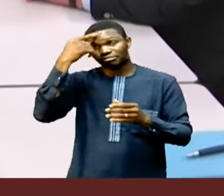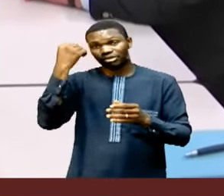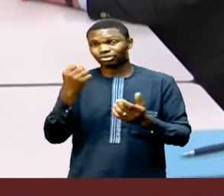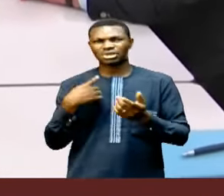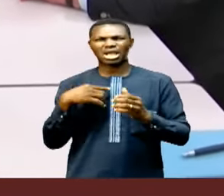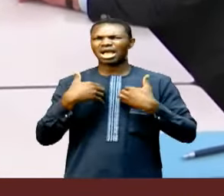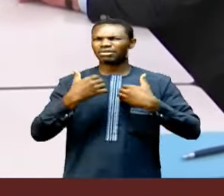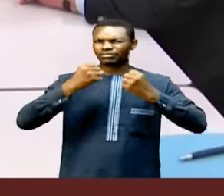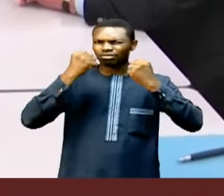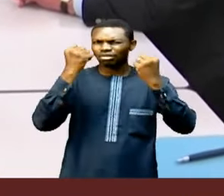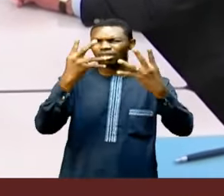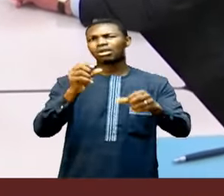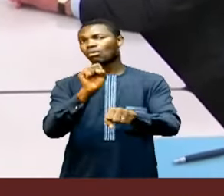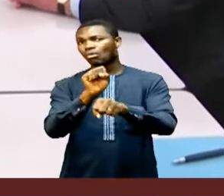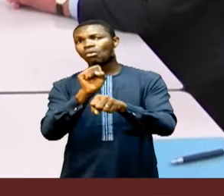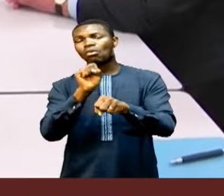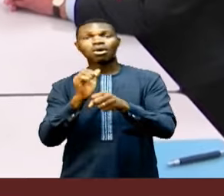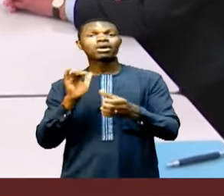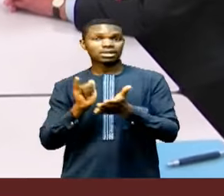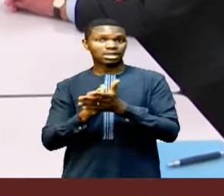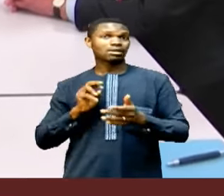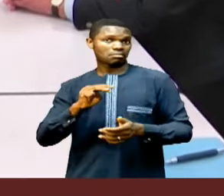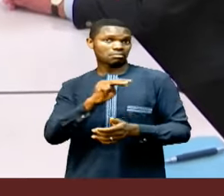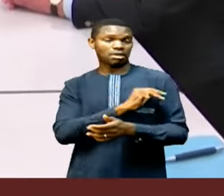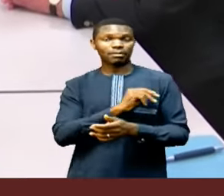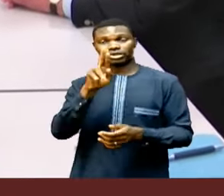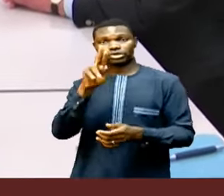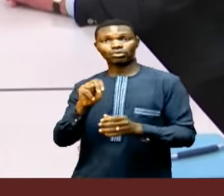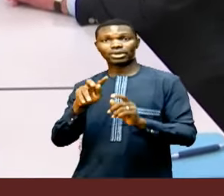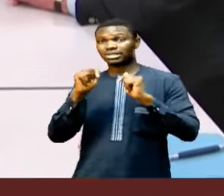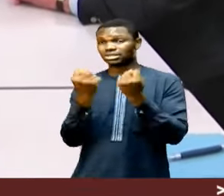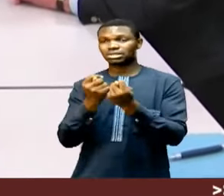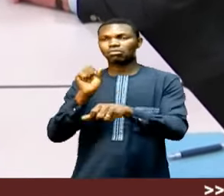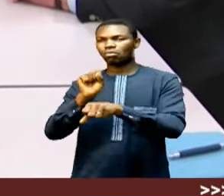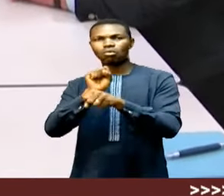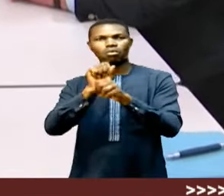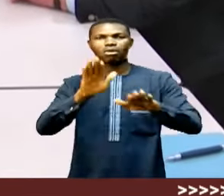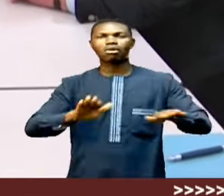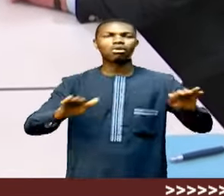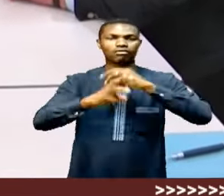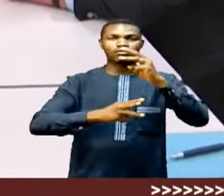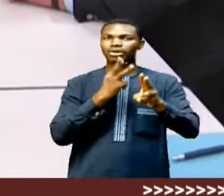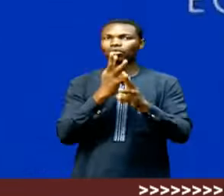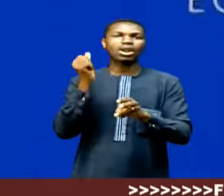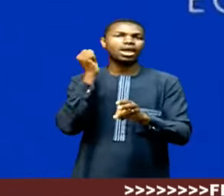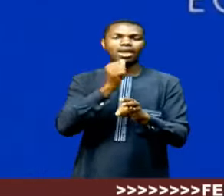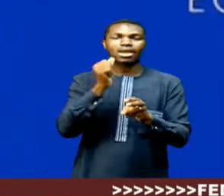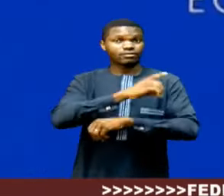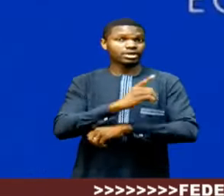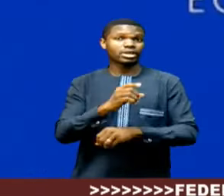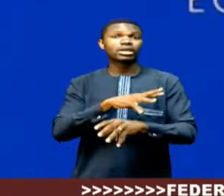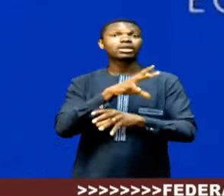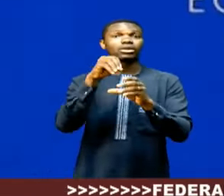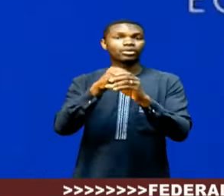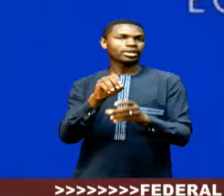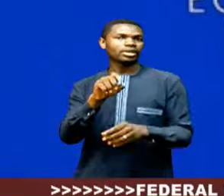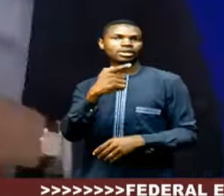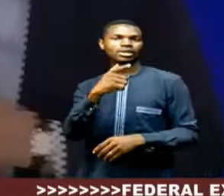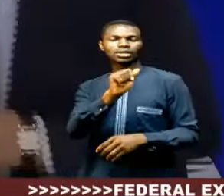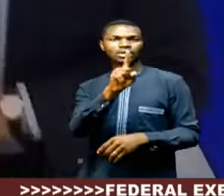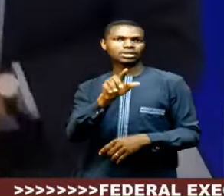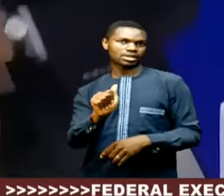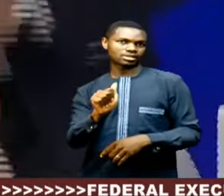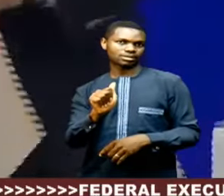work that members of the UN team are doing around the world every day and no more so than in Gaza. The UN chief and world